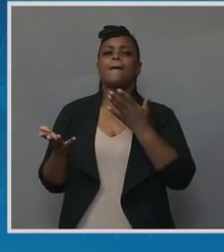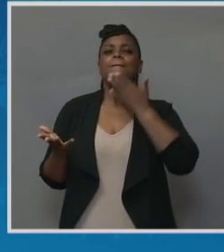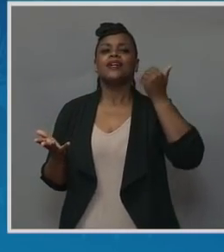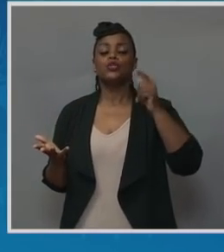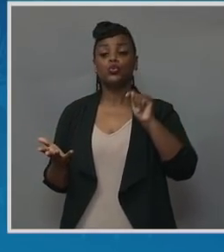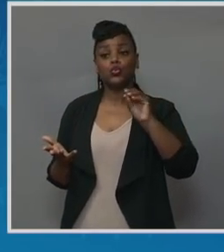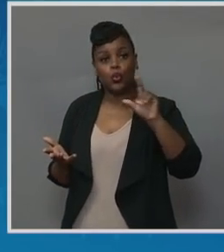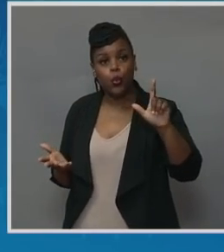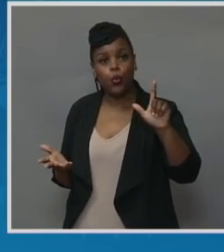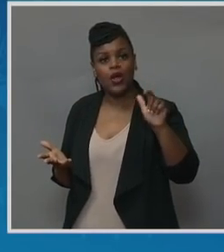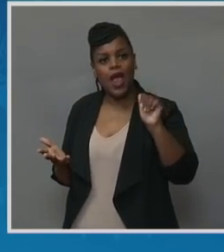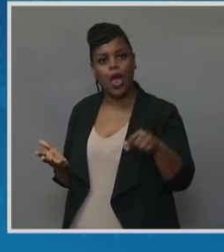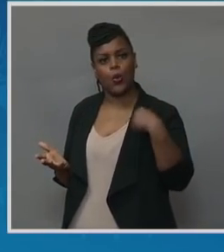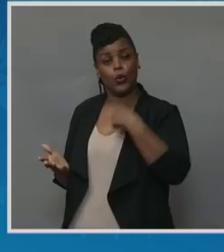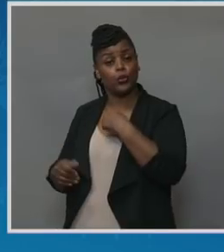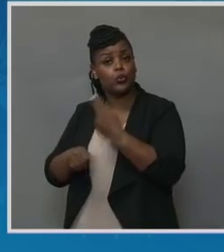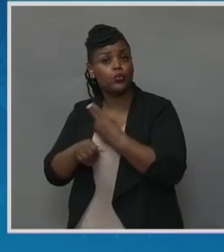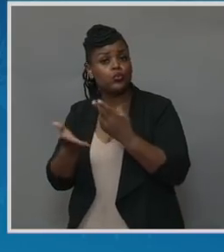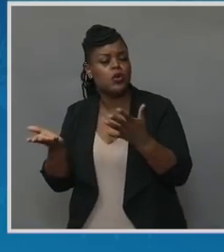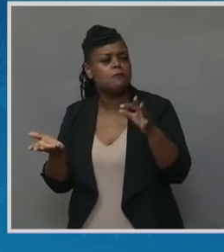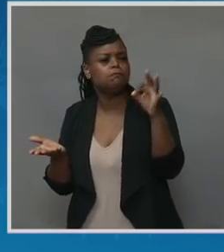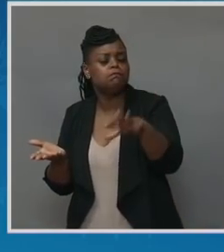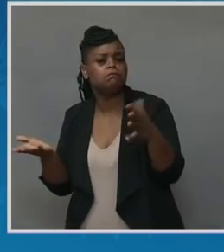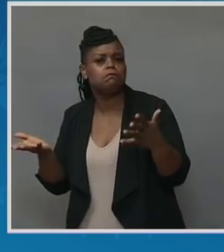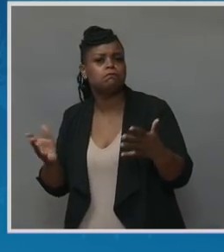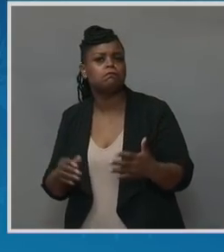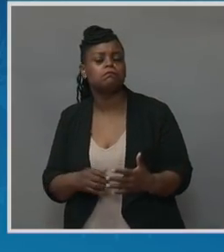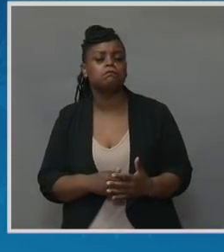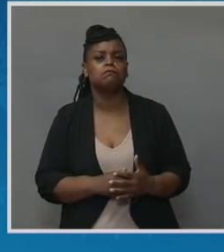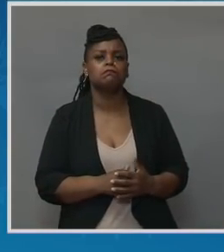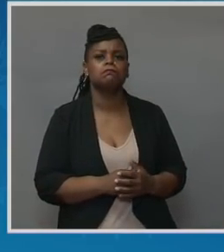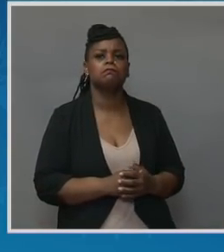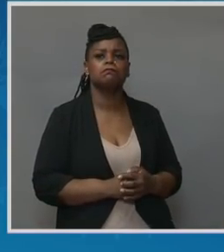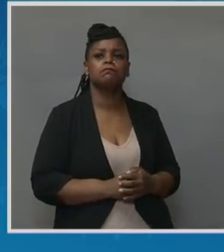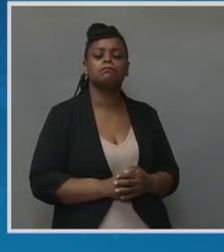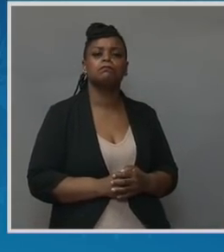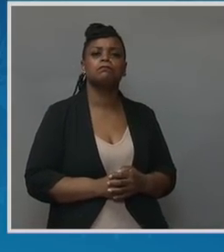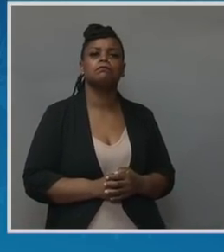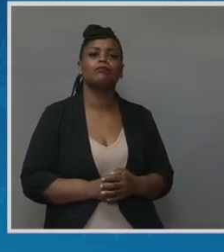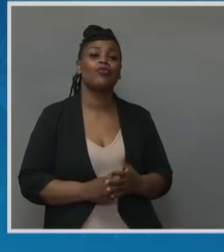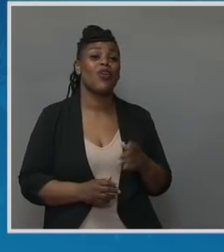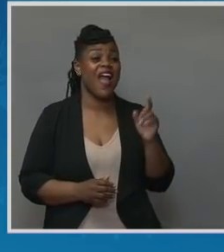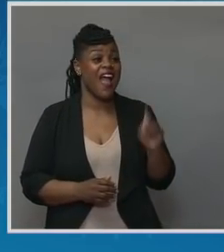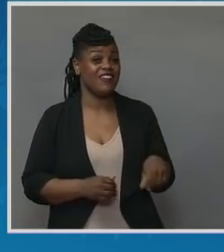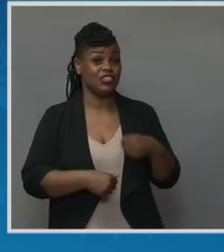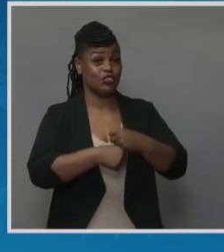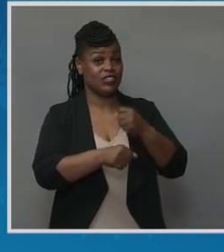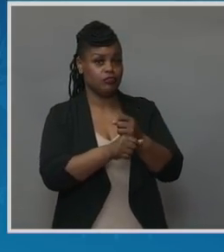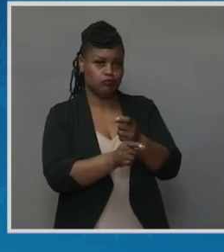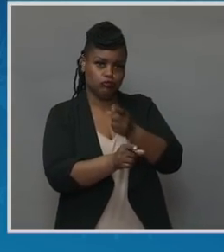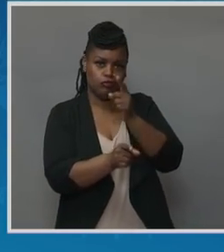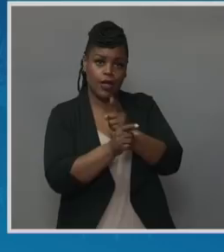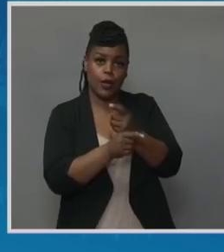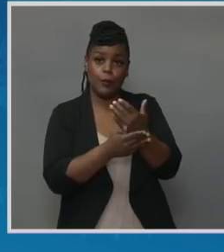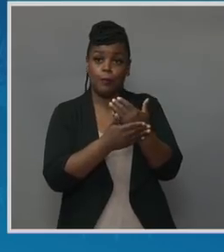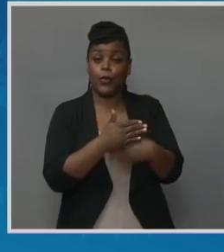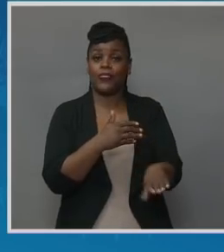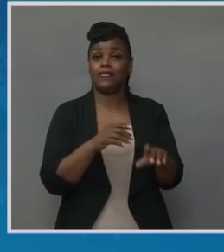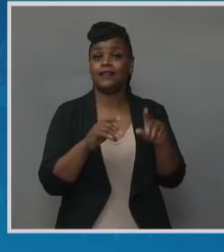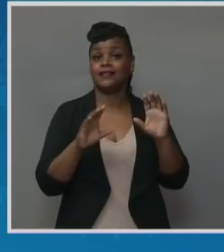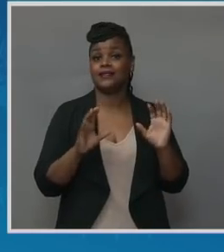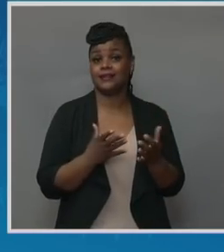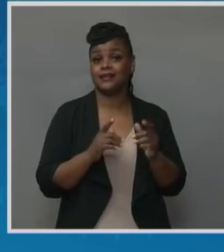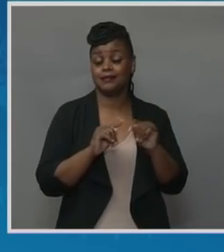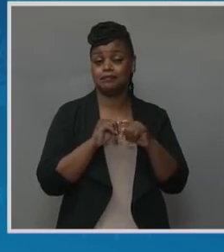So I always tell people that they have to create the right birth team for them. So whether that looks like maybe getting a second